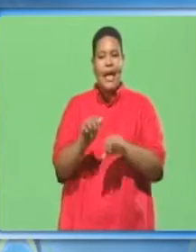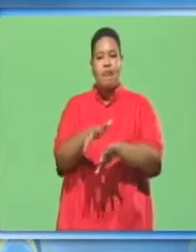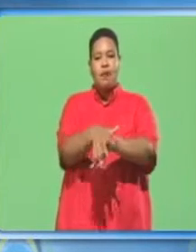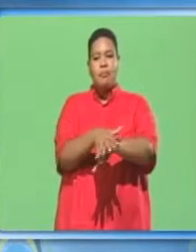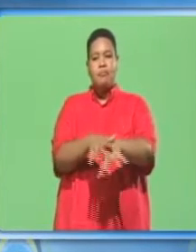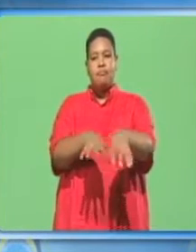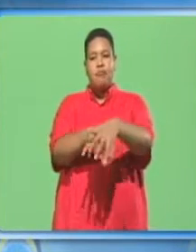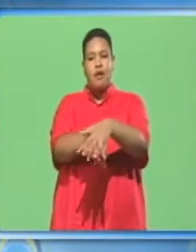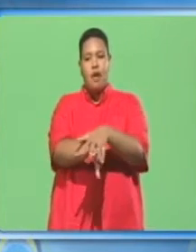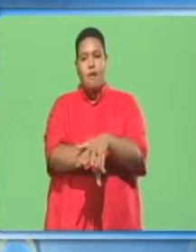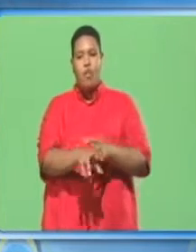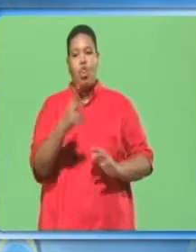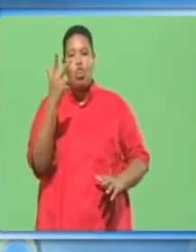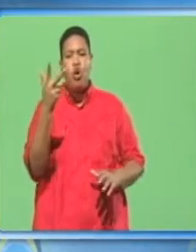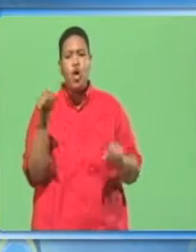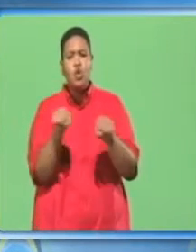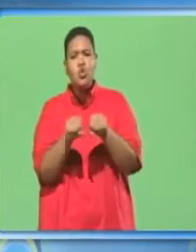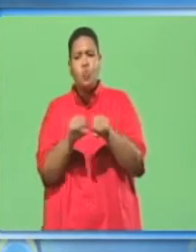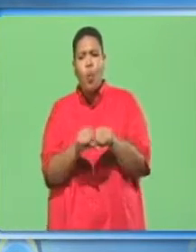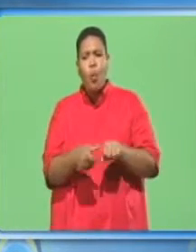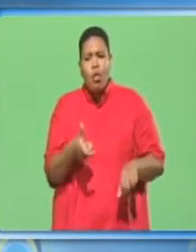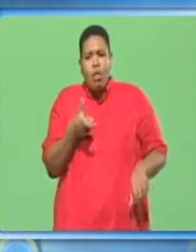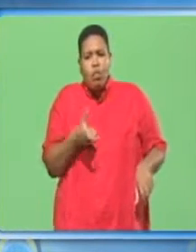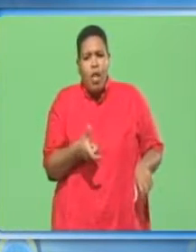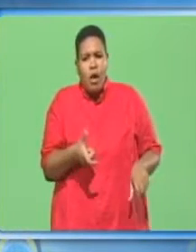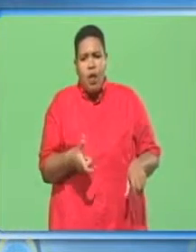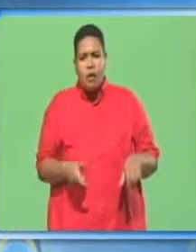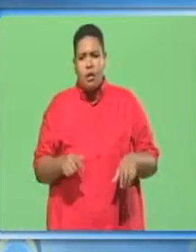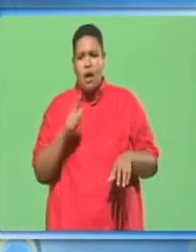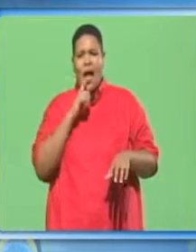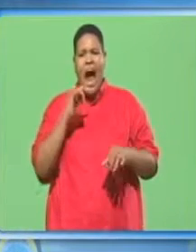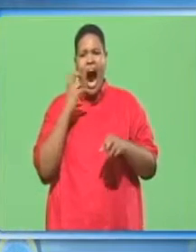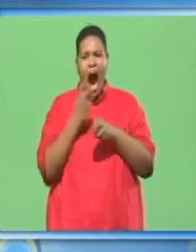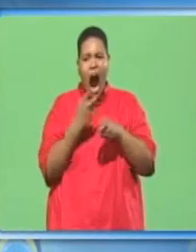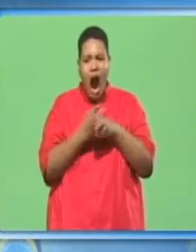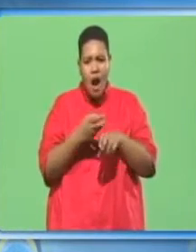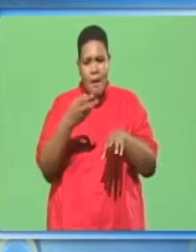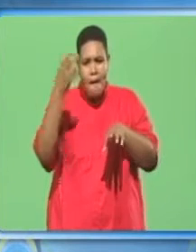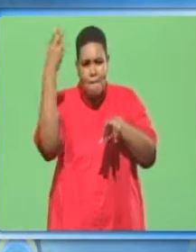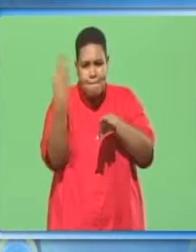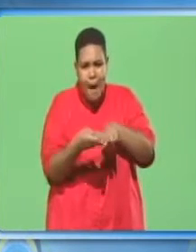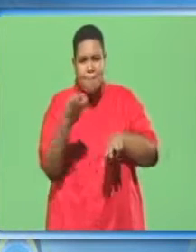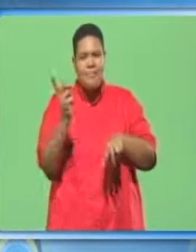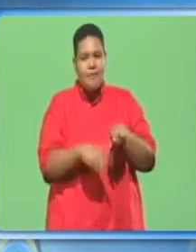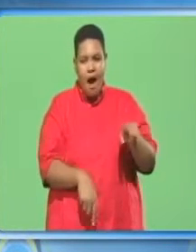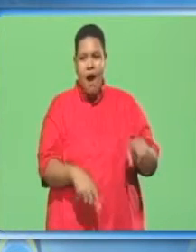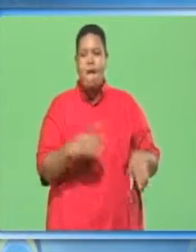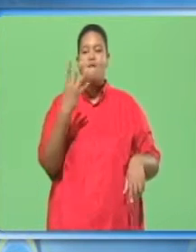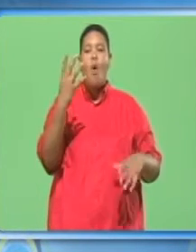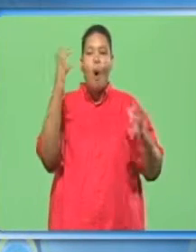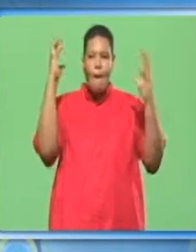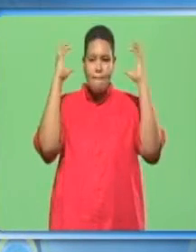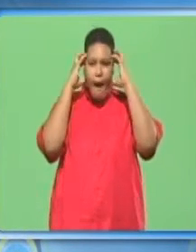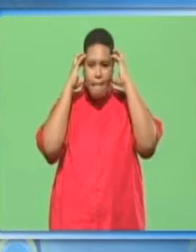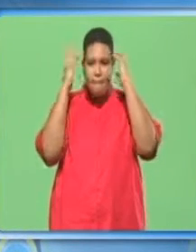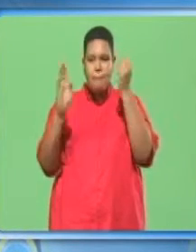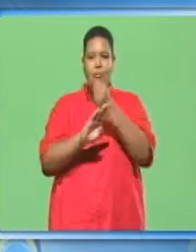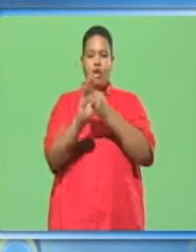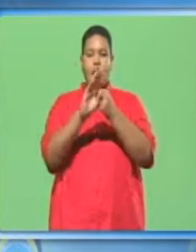gloves 3. Use safety shoes and hard boots 4. Ear protection